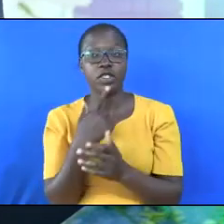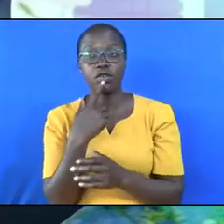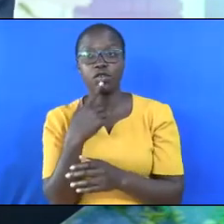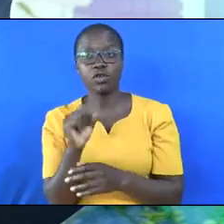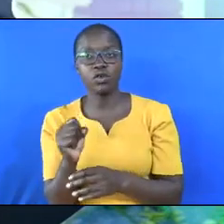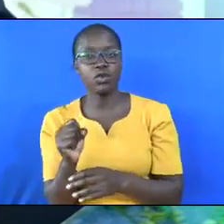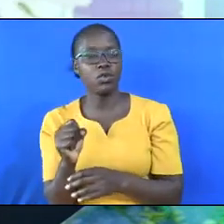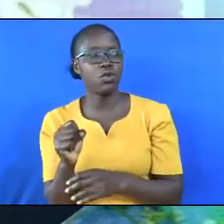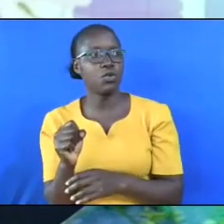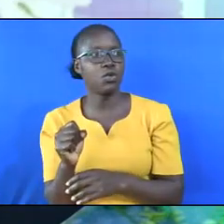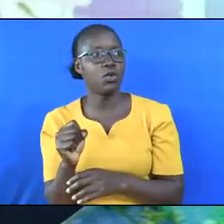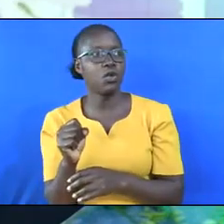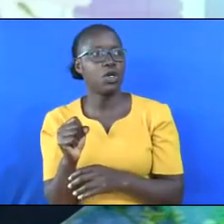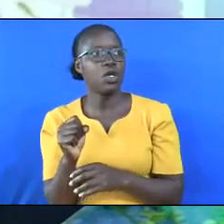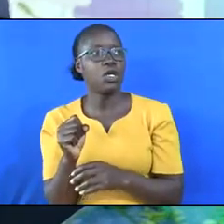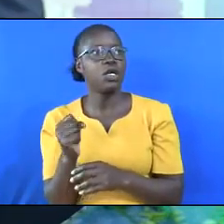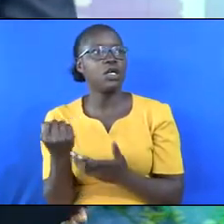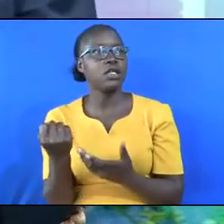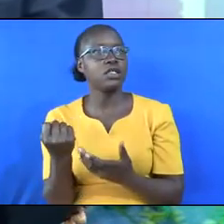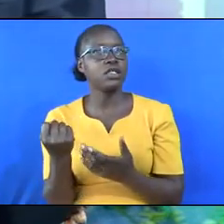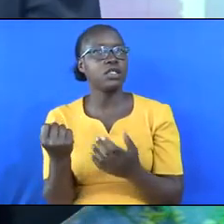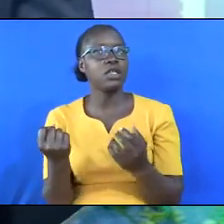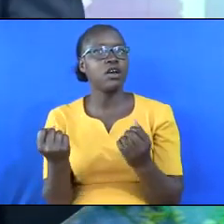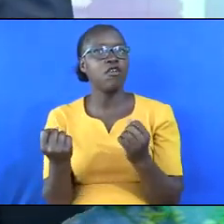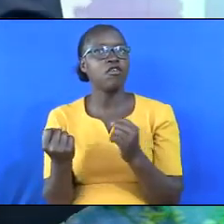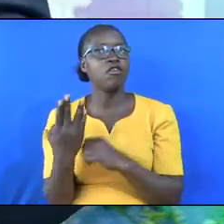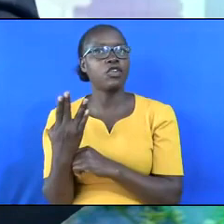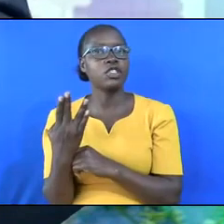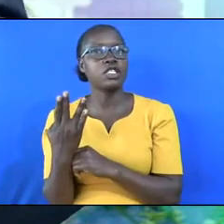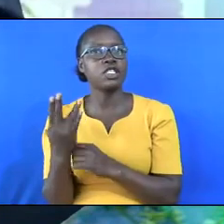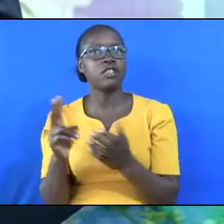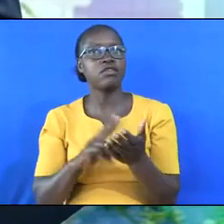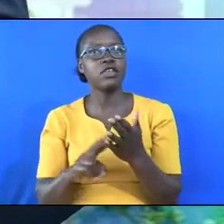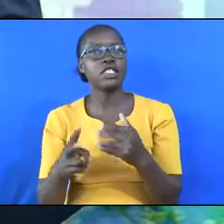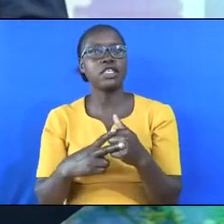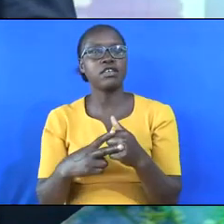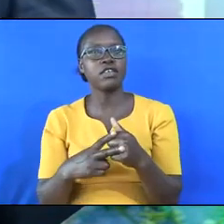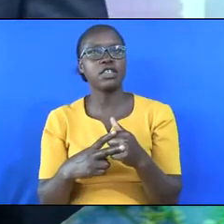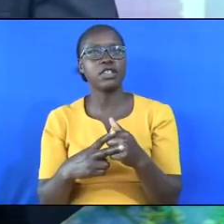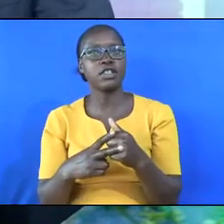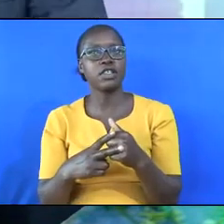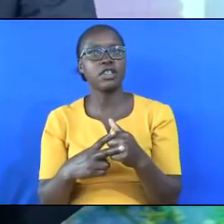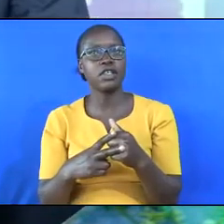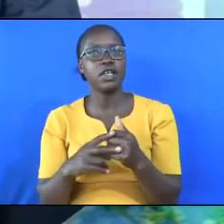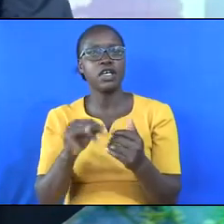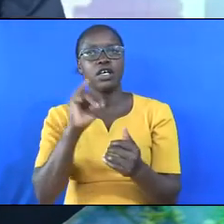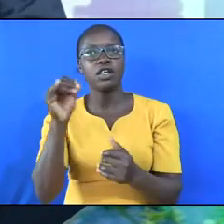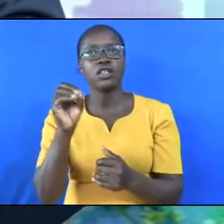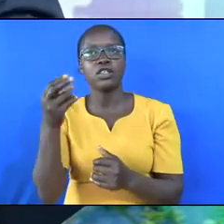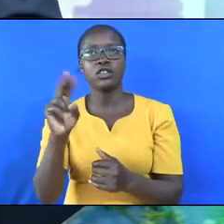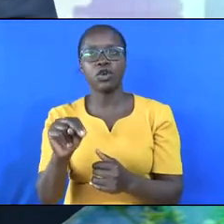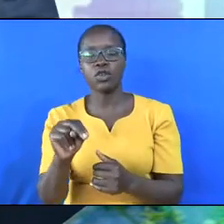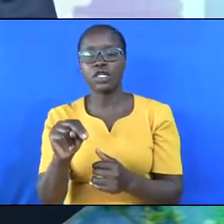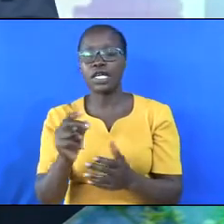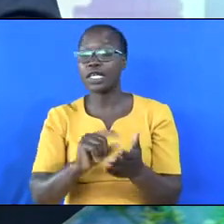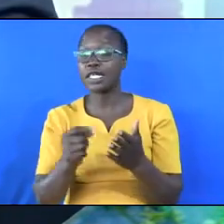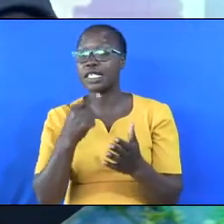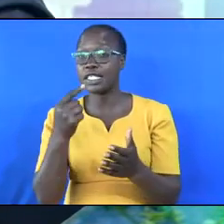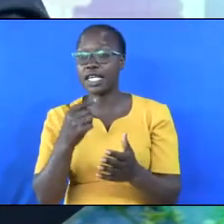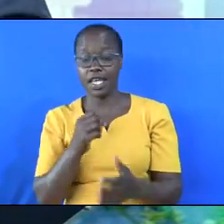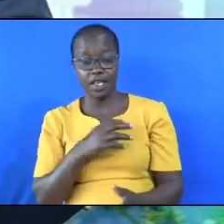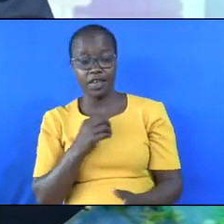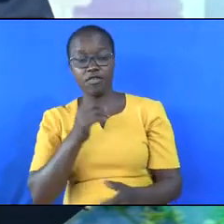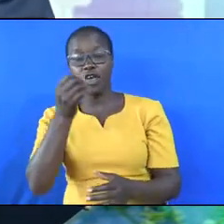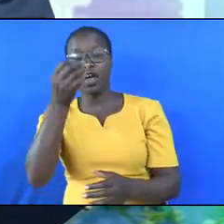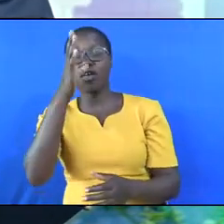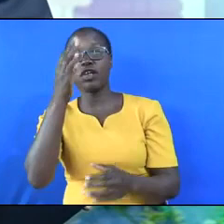in the Revelation 14, verse 7, John writes, fear God and